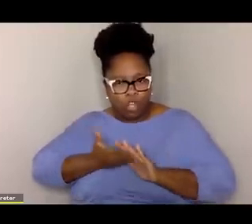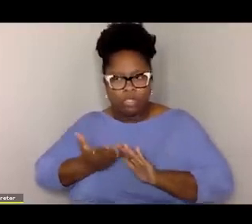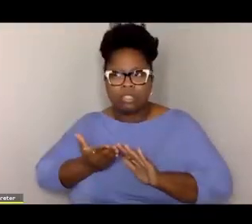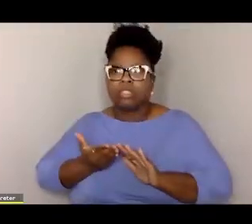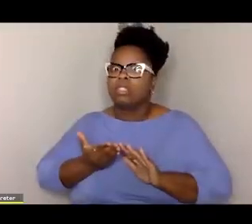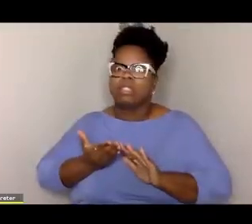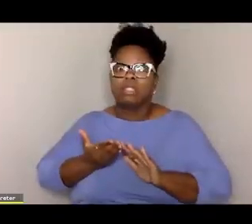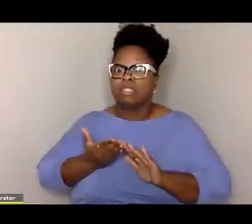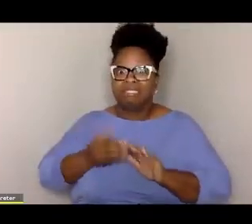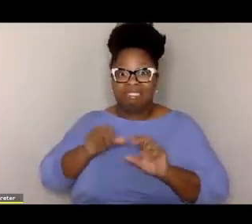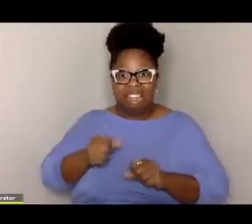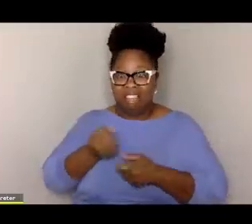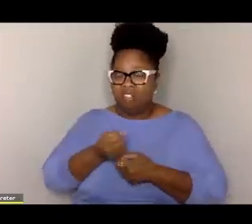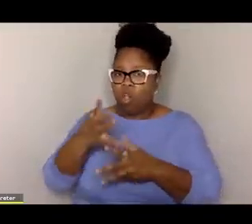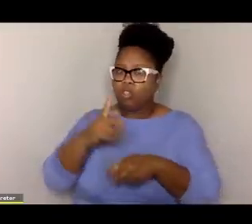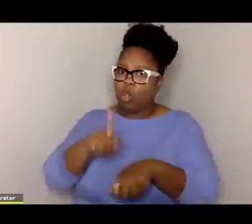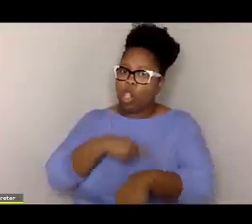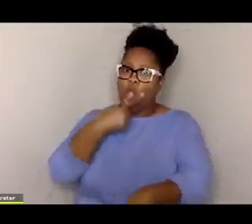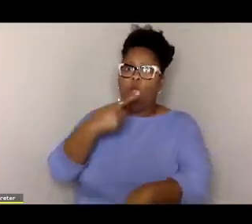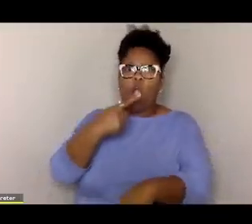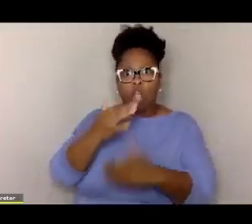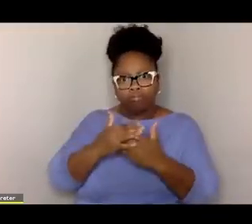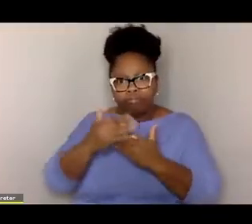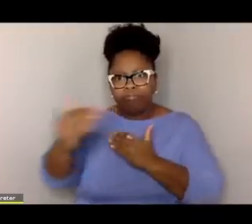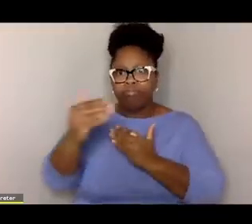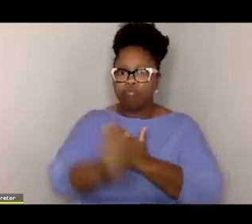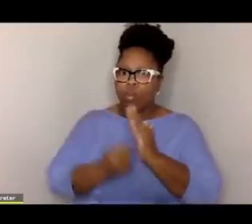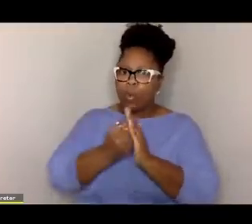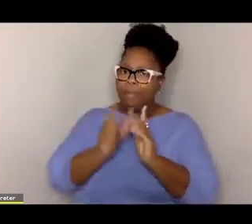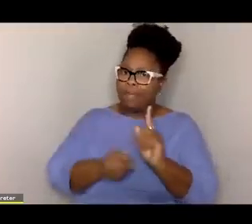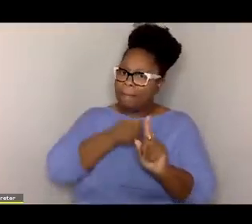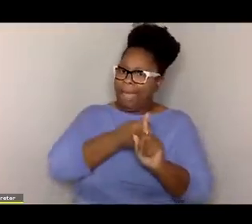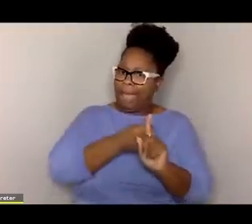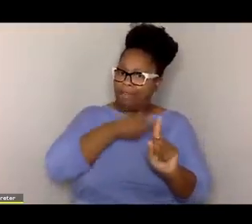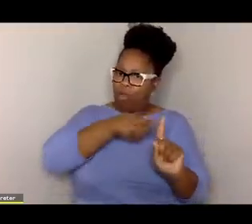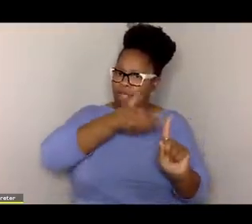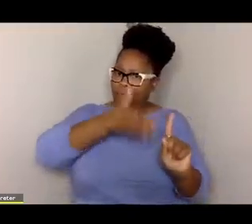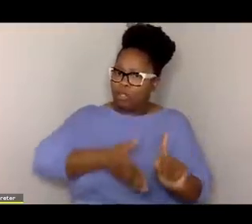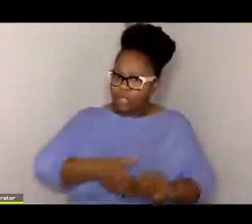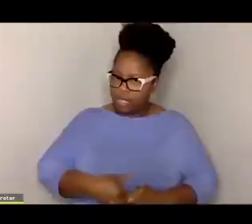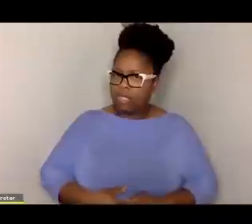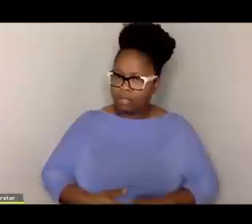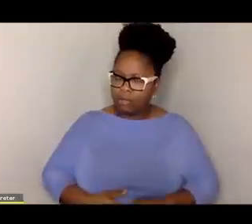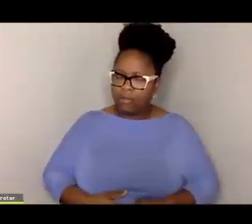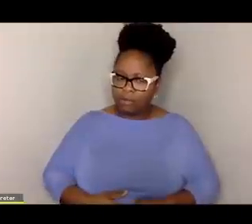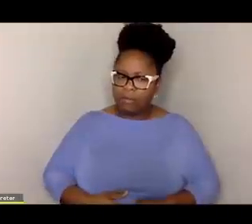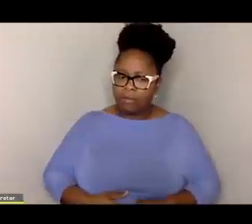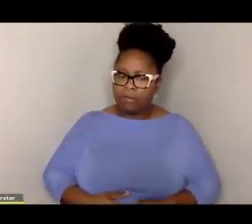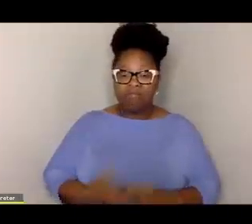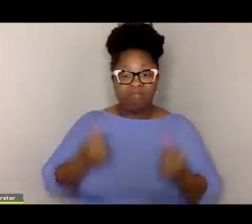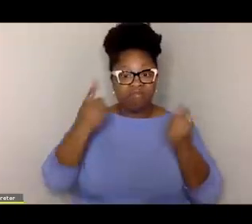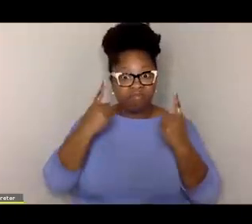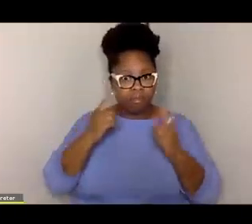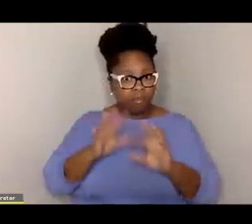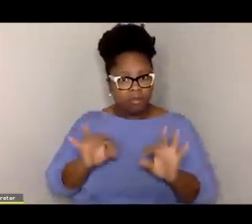systems work, and as a result have long-term impact on the person. So,